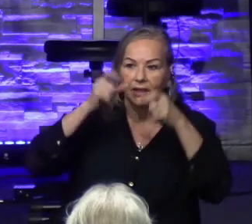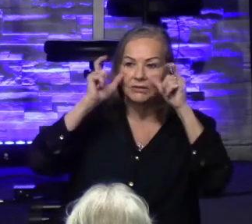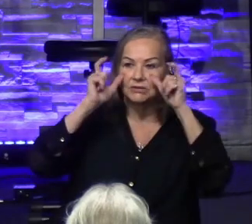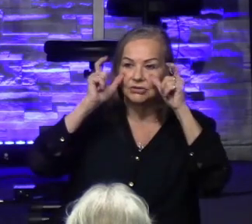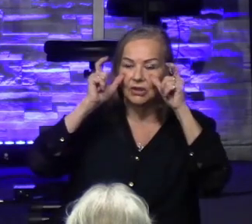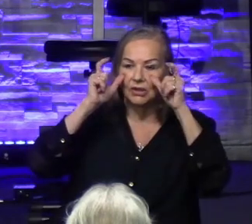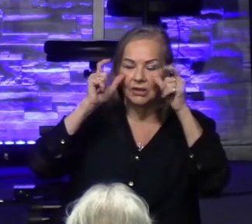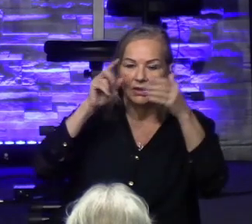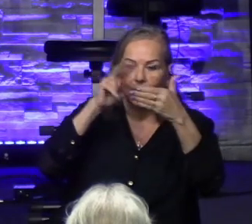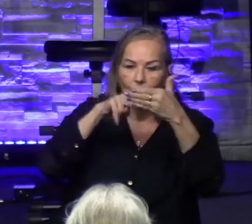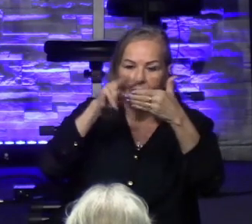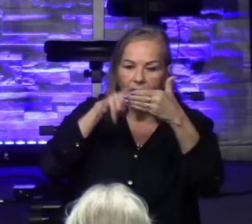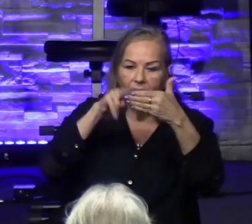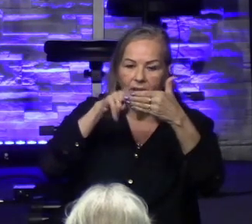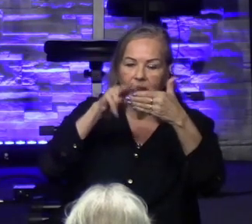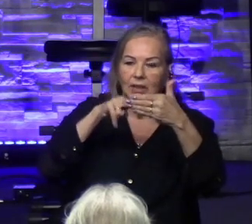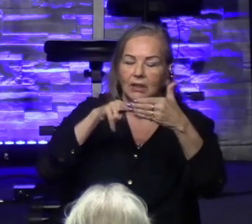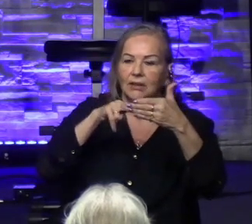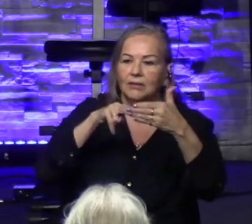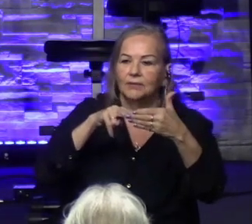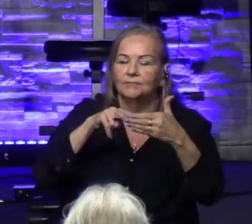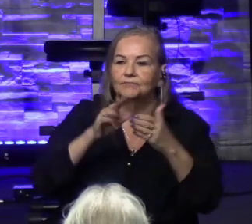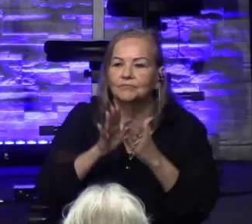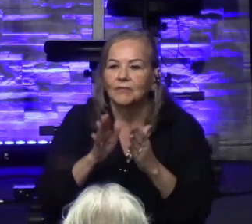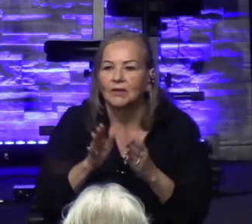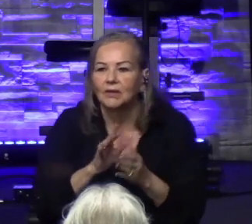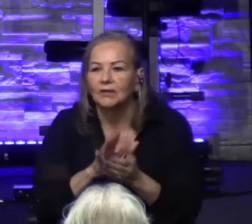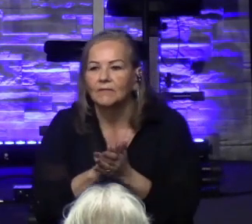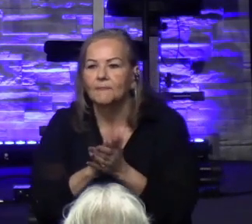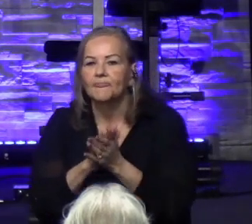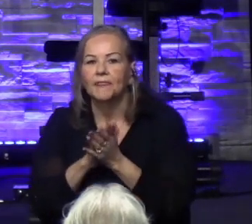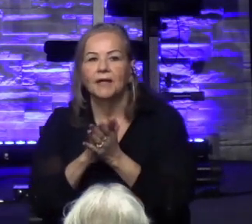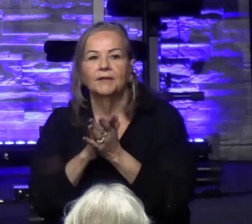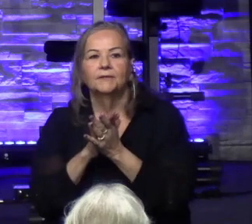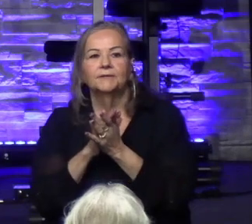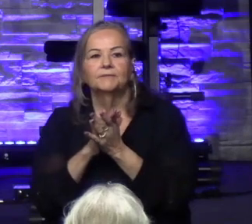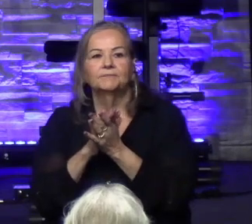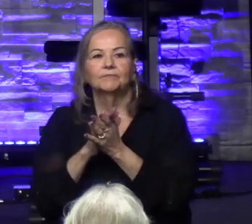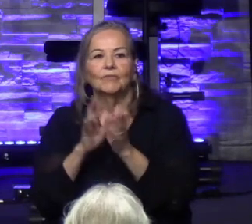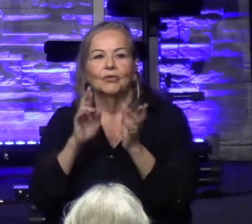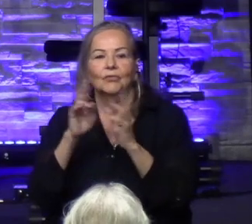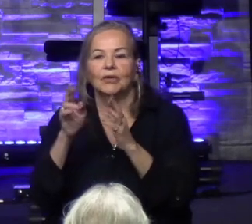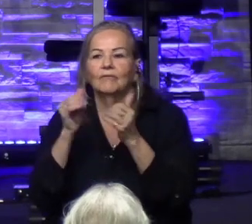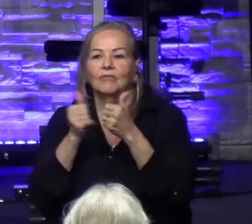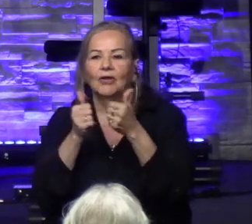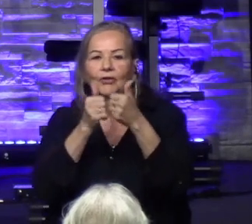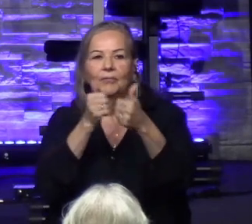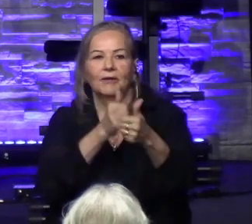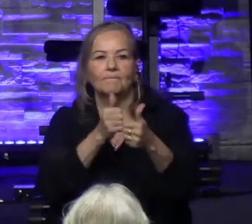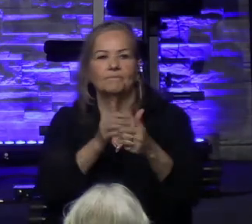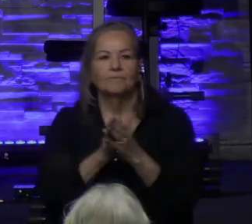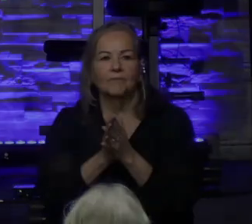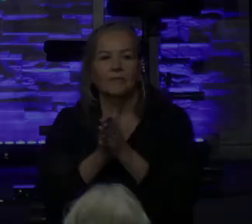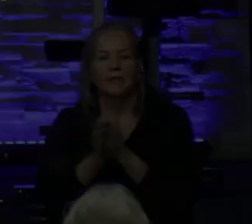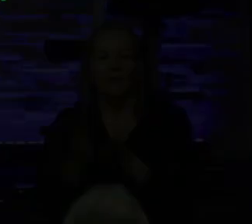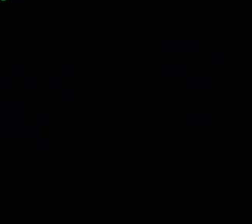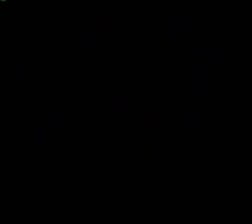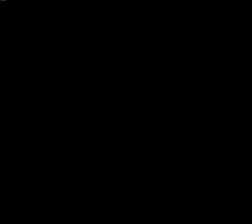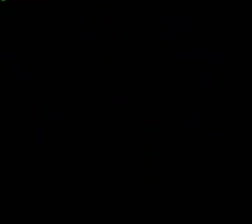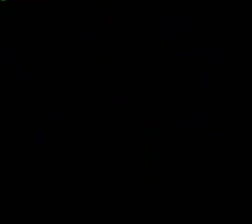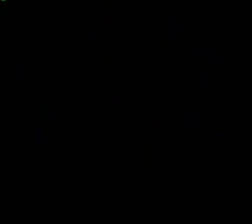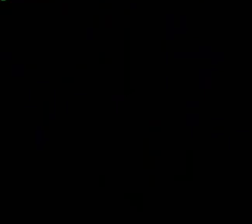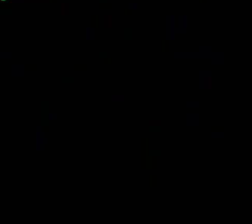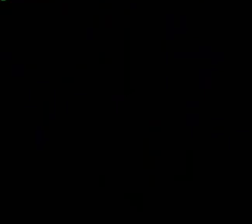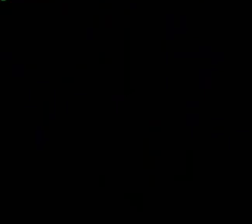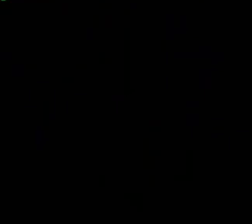just put my hope and put my faith in the Lord. So let's read this prayer today. Christy, you got me? You can follow along right. It says, I rise today in